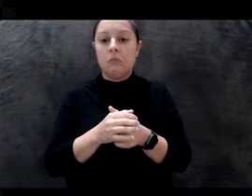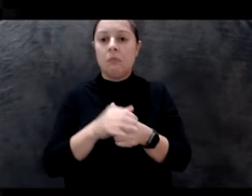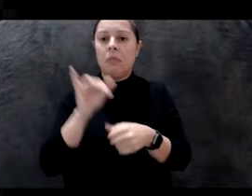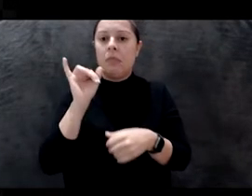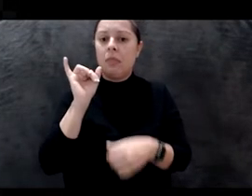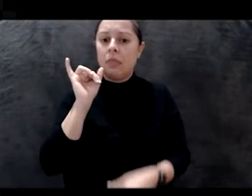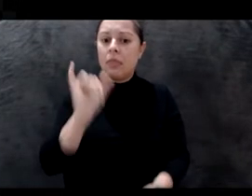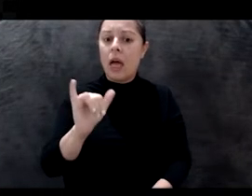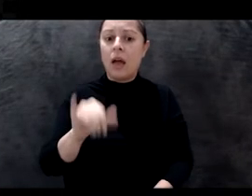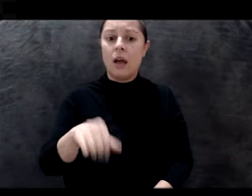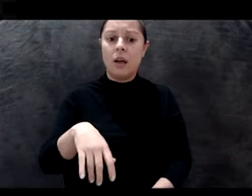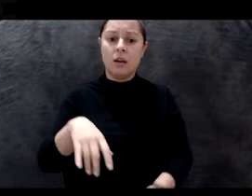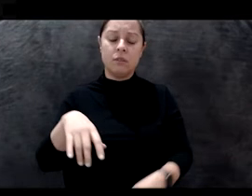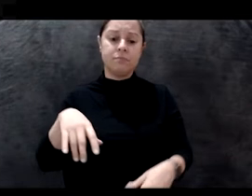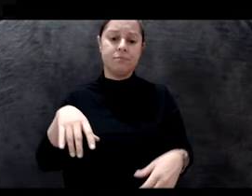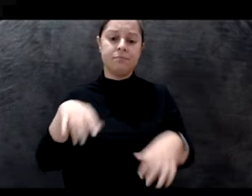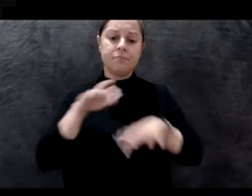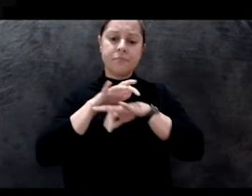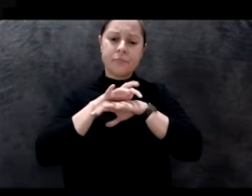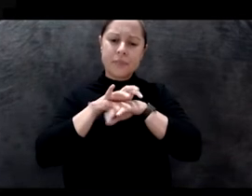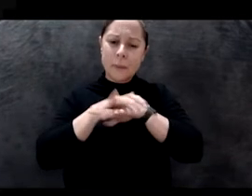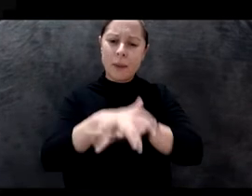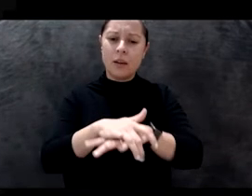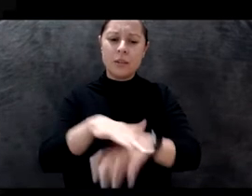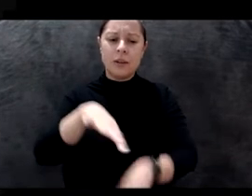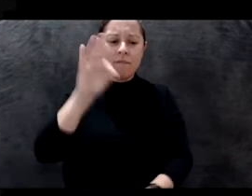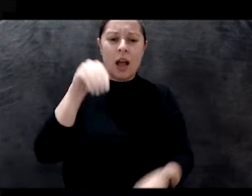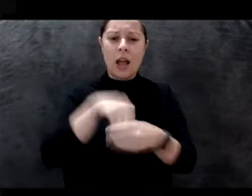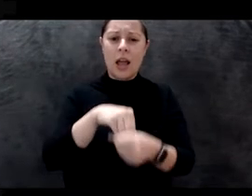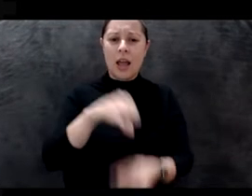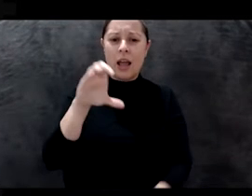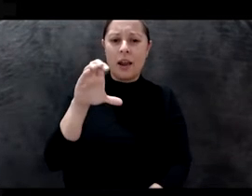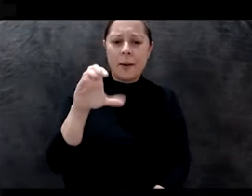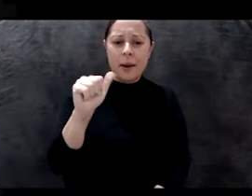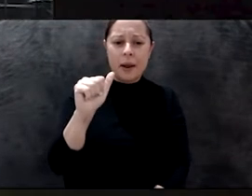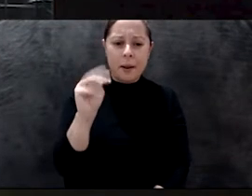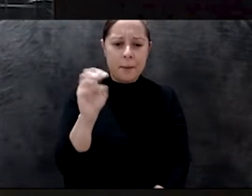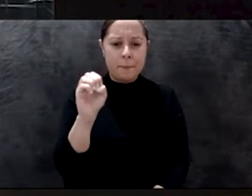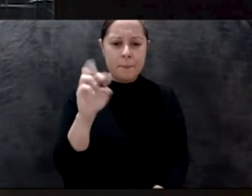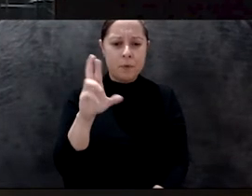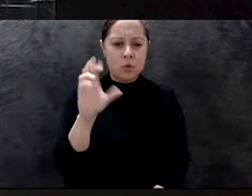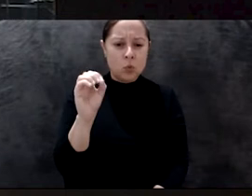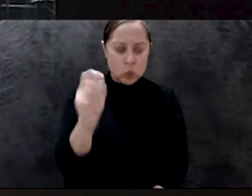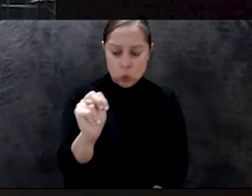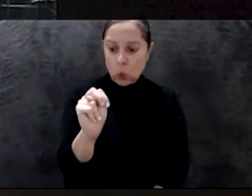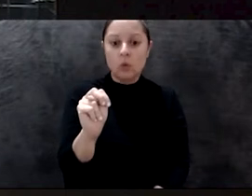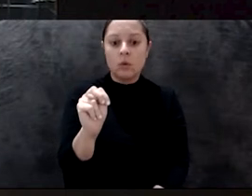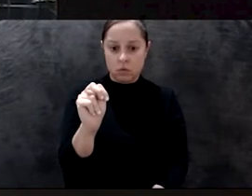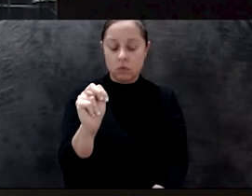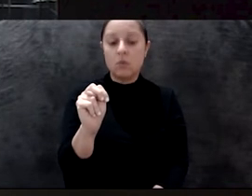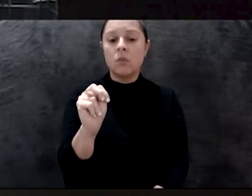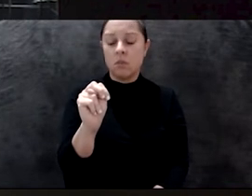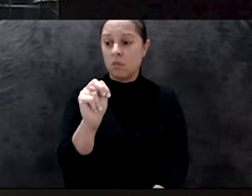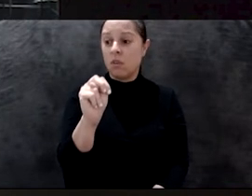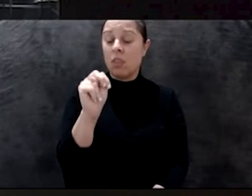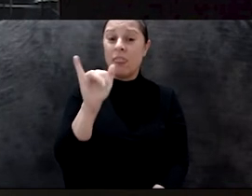which is a very, very small population, up to 5,000. That the way that the village and the social and political system is organized is